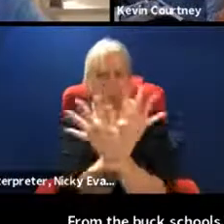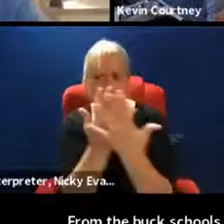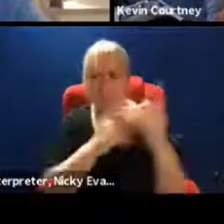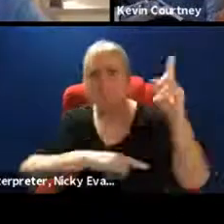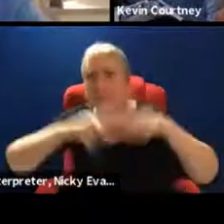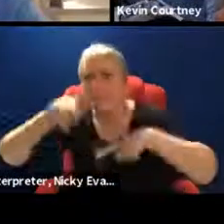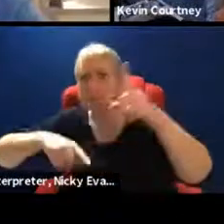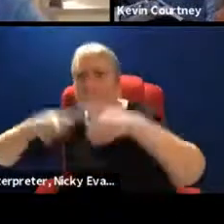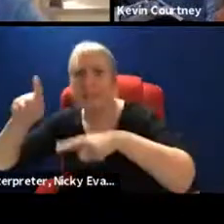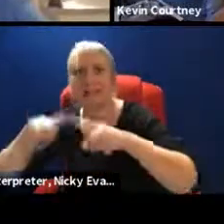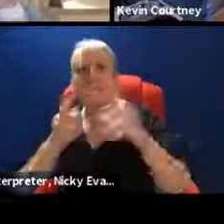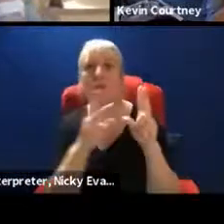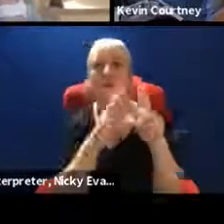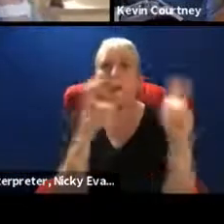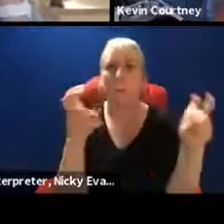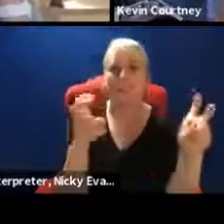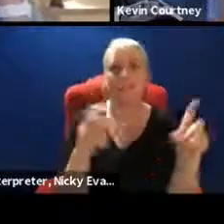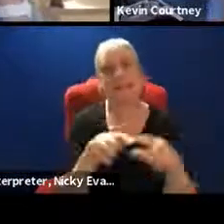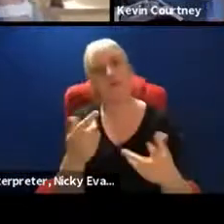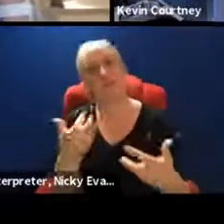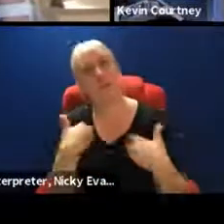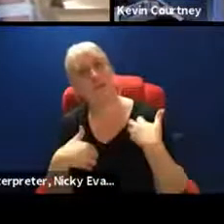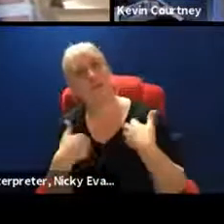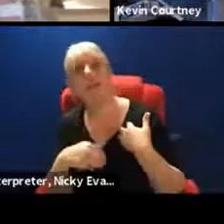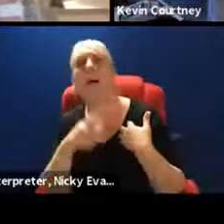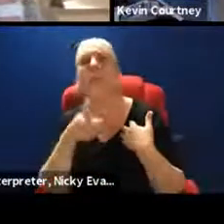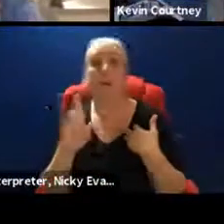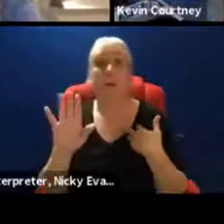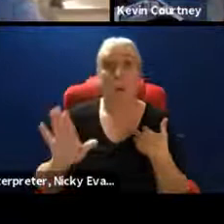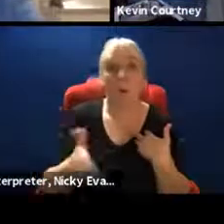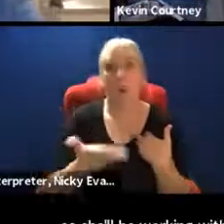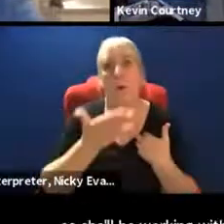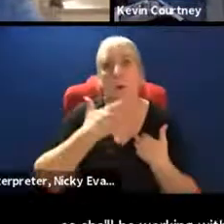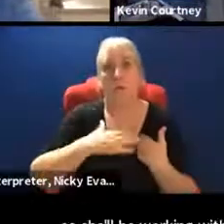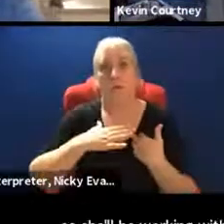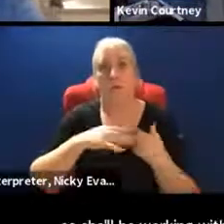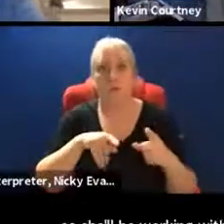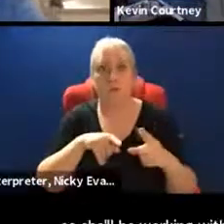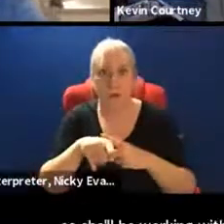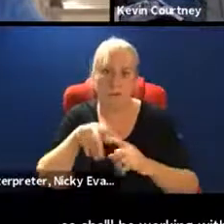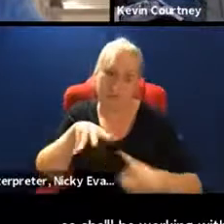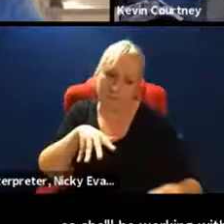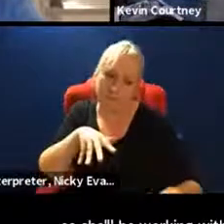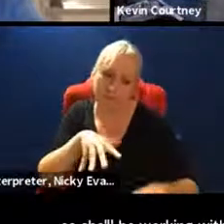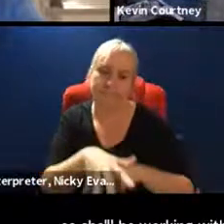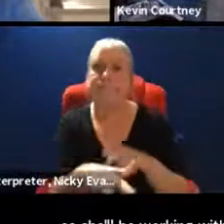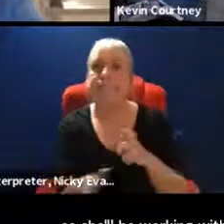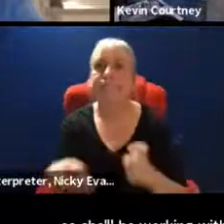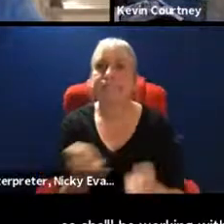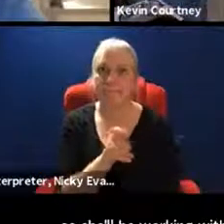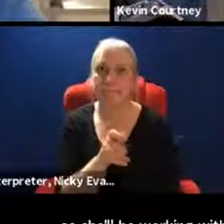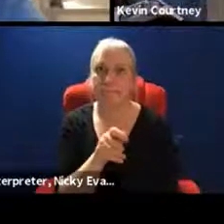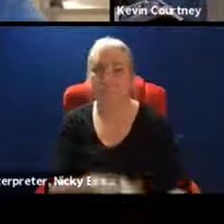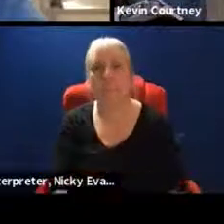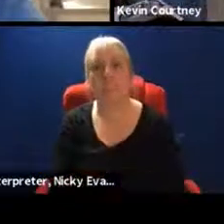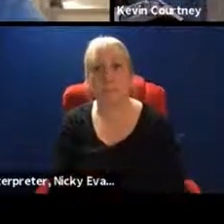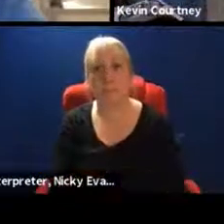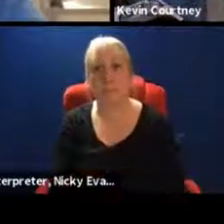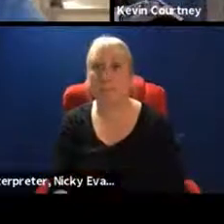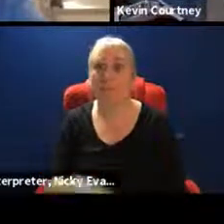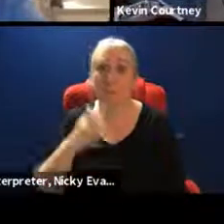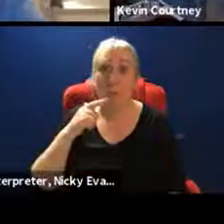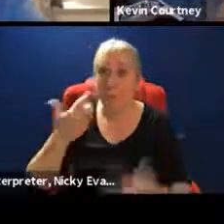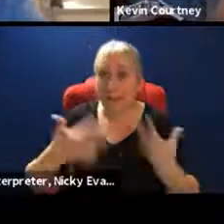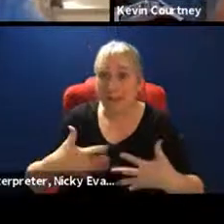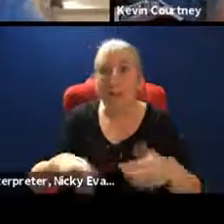interests, but like-minded in wanting to make a difference. So yeah, it's going to be amazing to, we've got 10